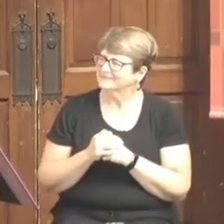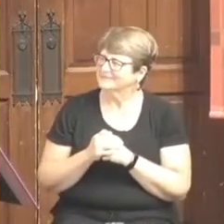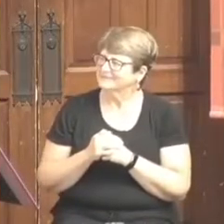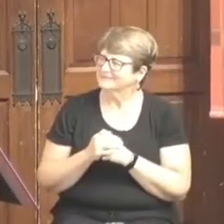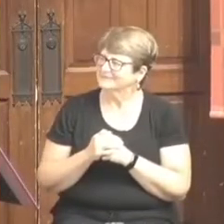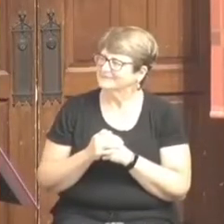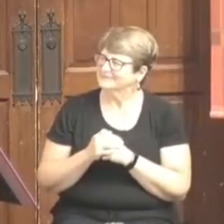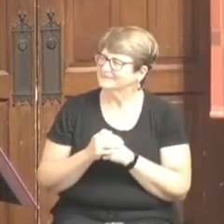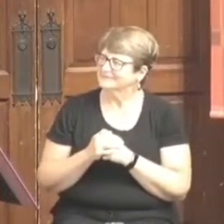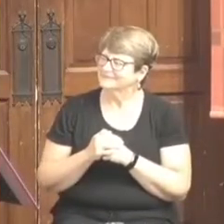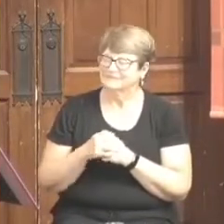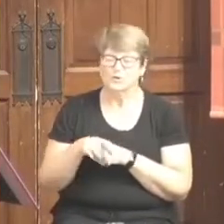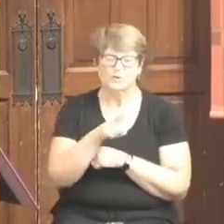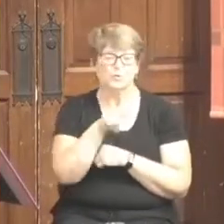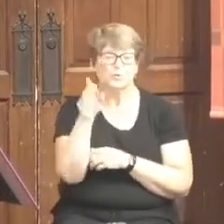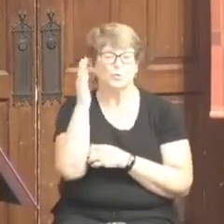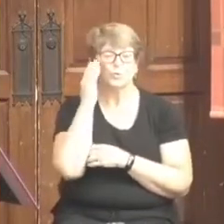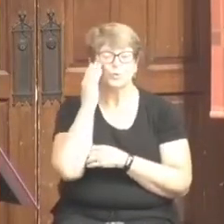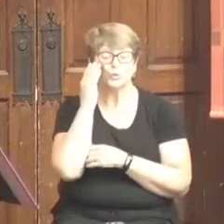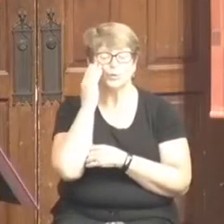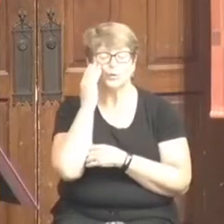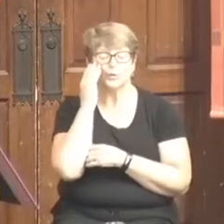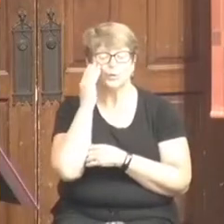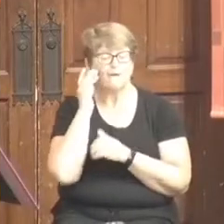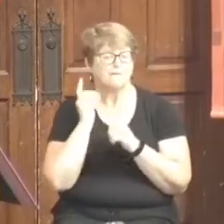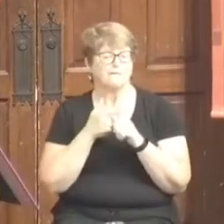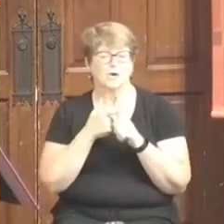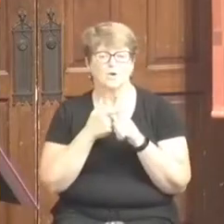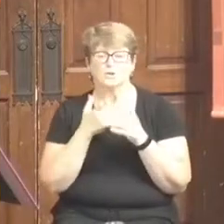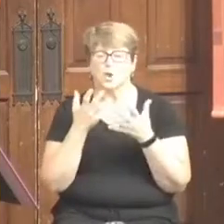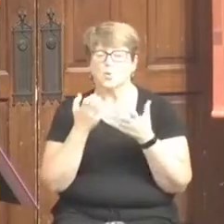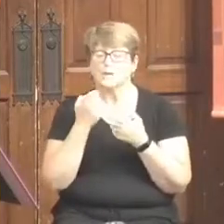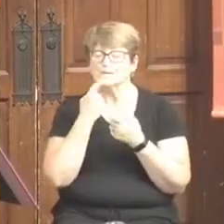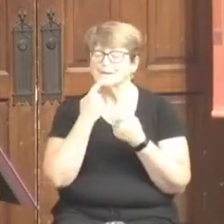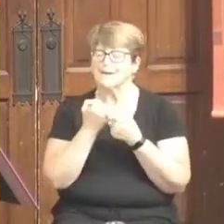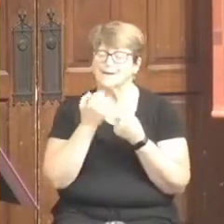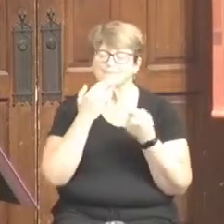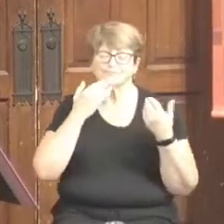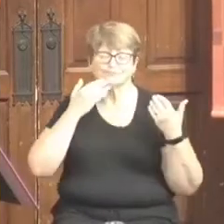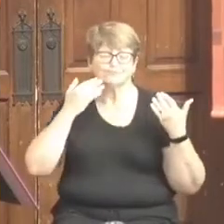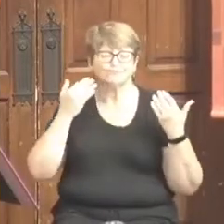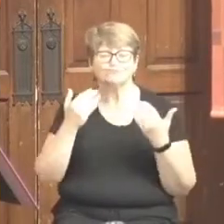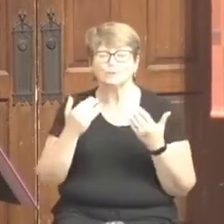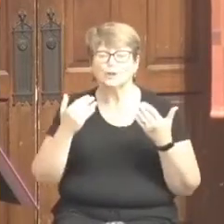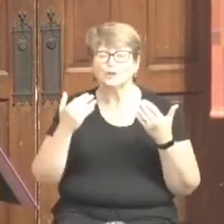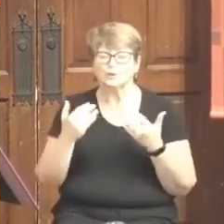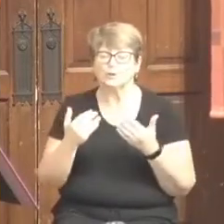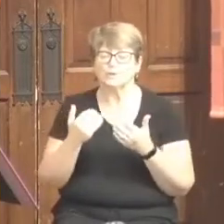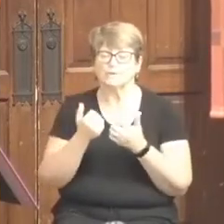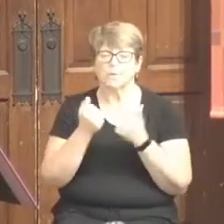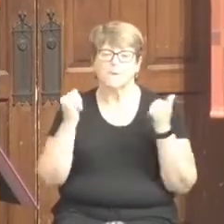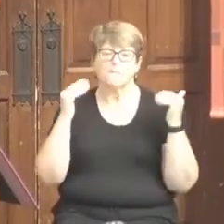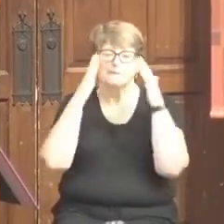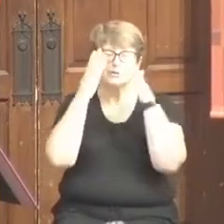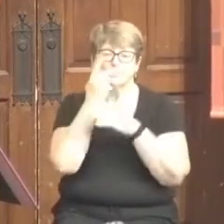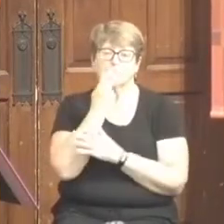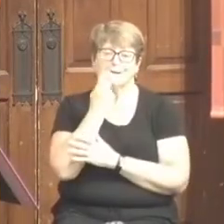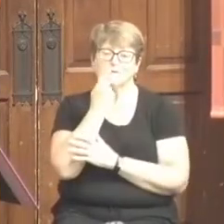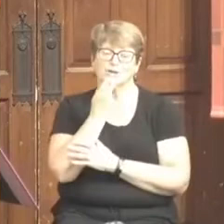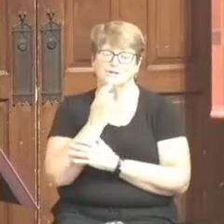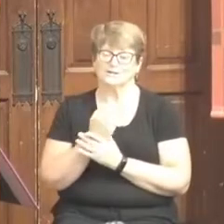You know, I first want to say a word of gratitude and thankfulness for Bishop Peggy Johnson,